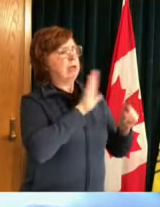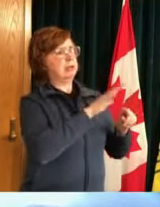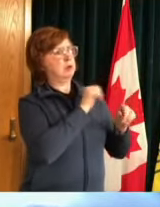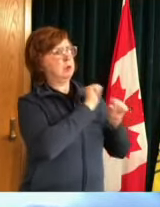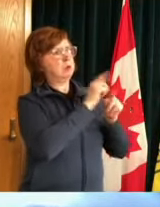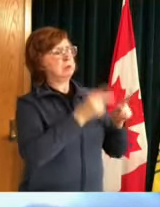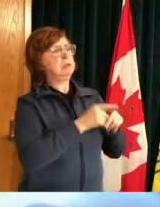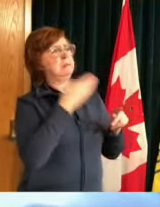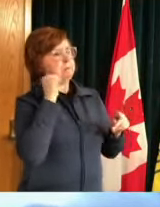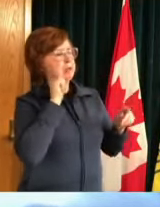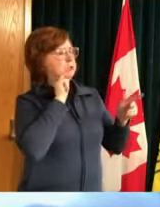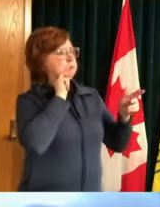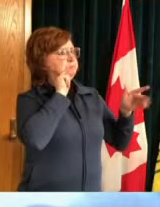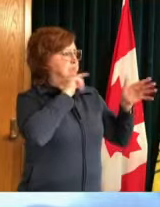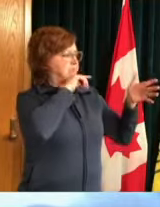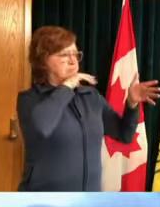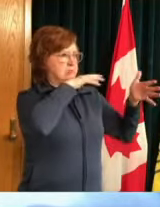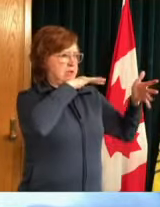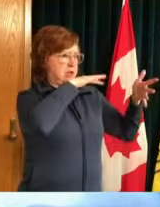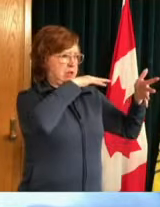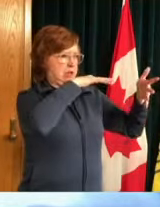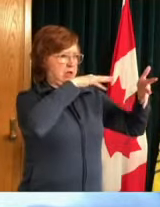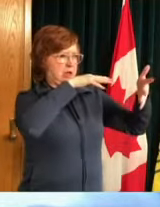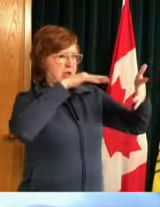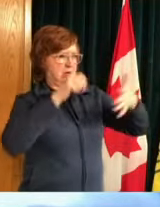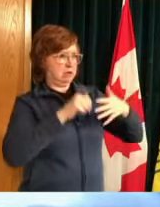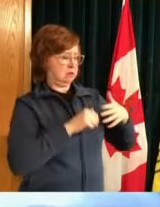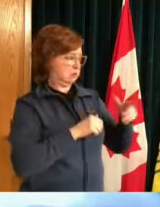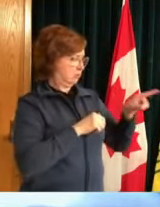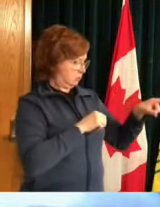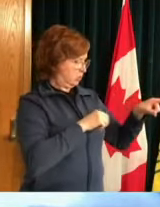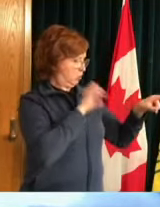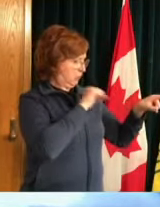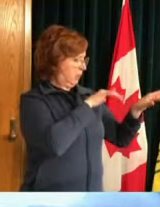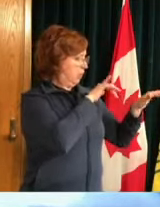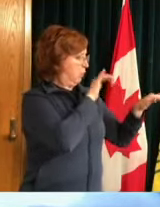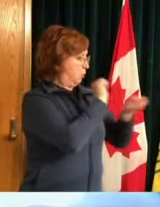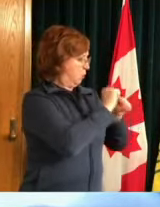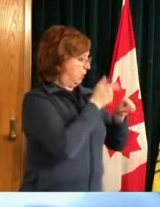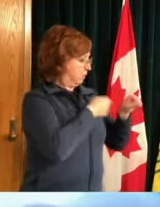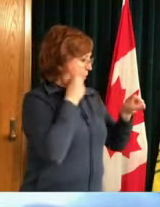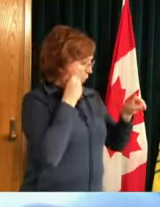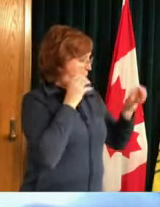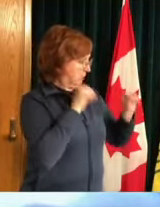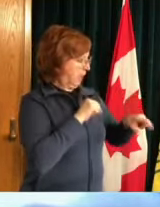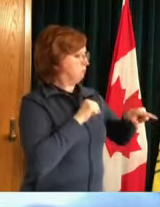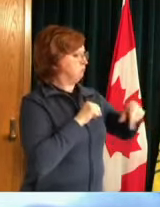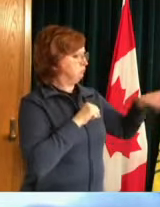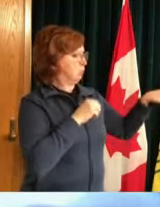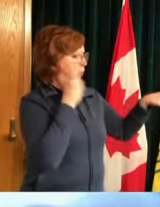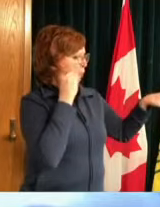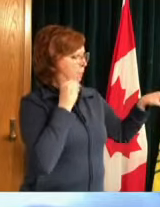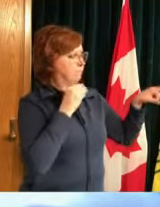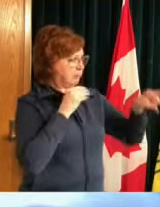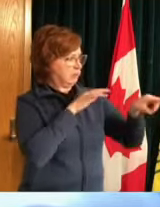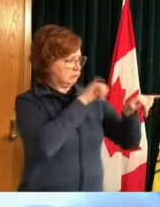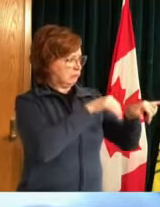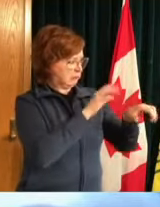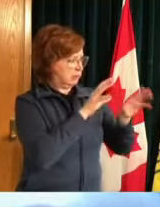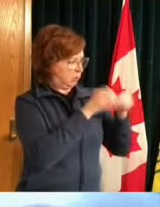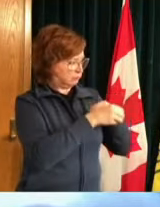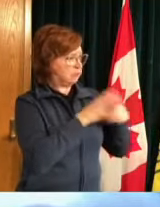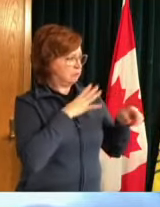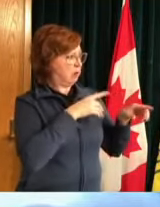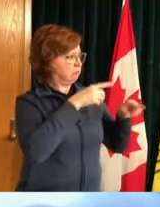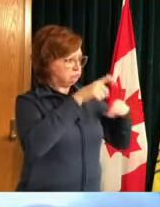little bit counts even if you haven't had a work outbreak in your workplace for the last 14 months going that extra distance now